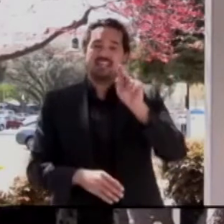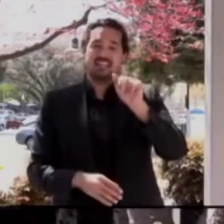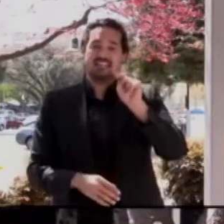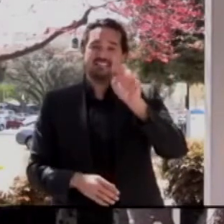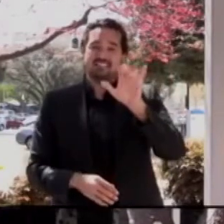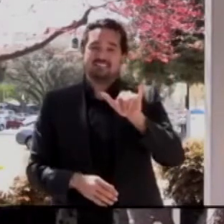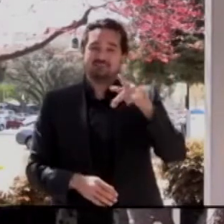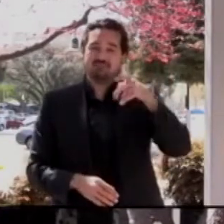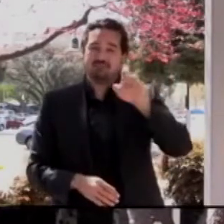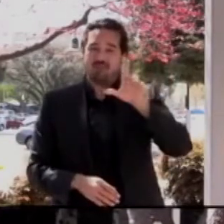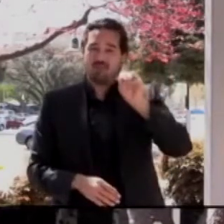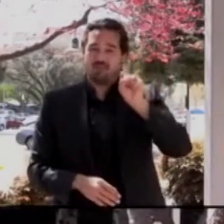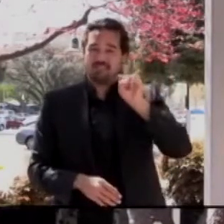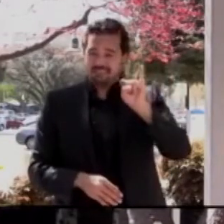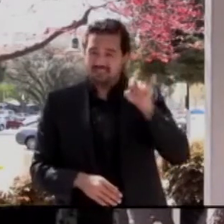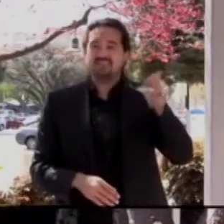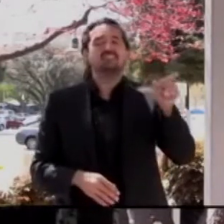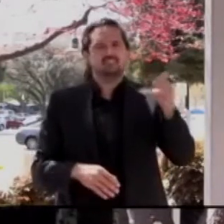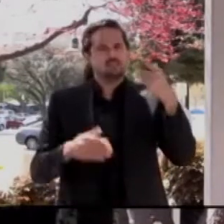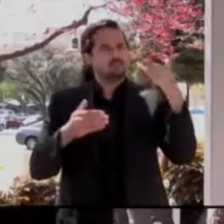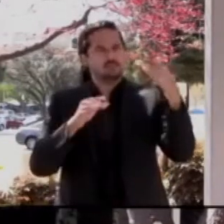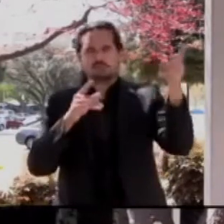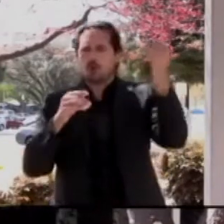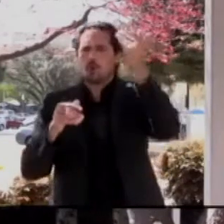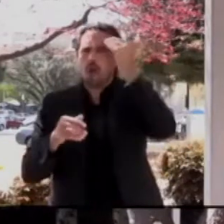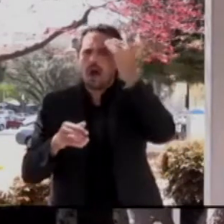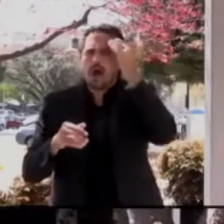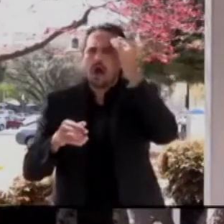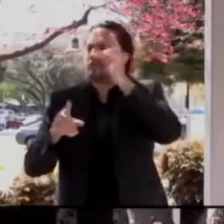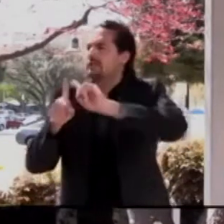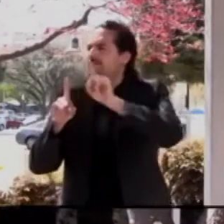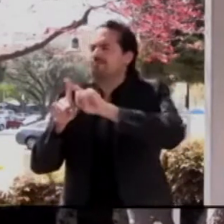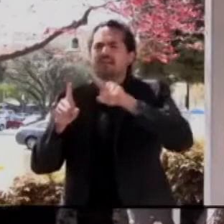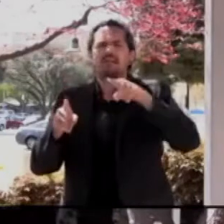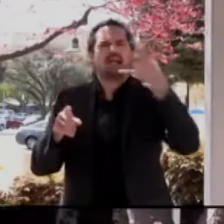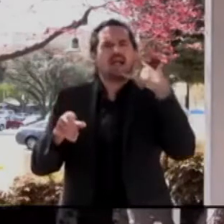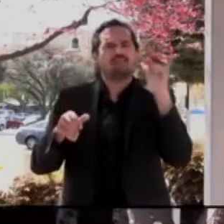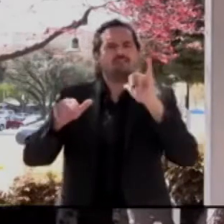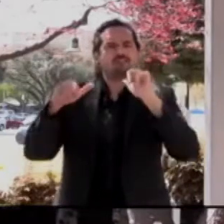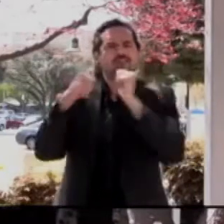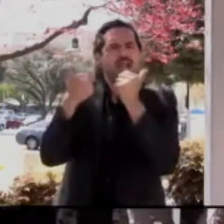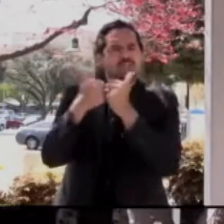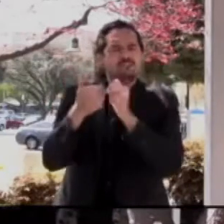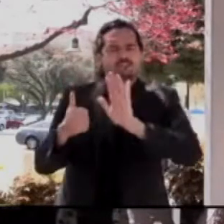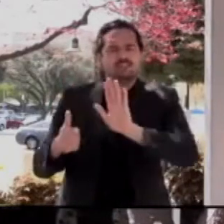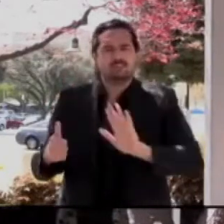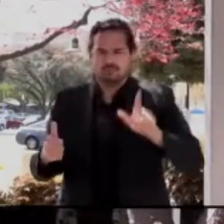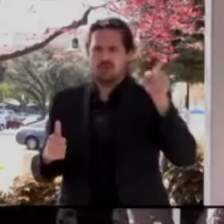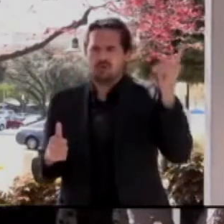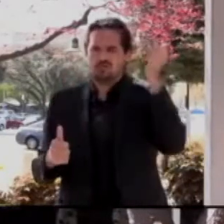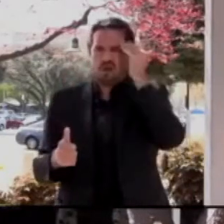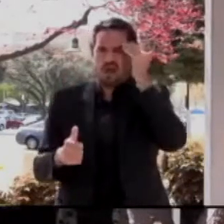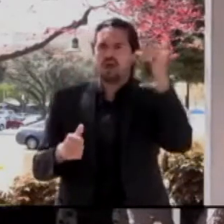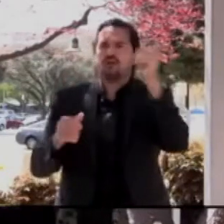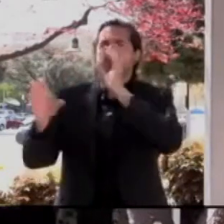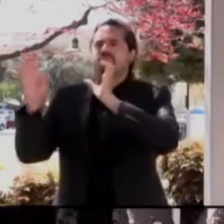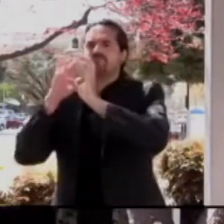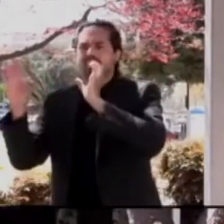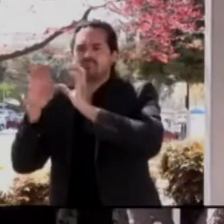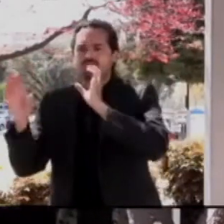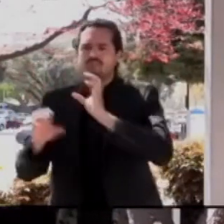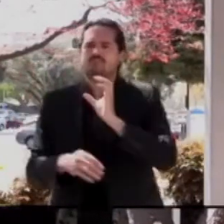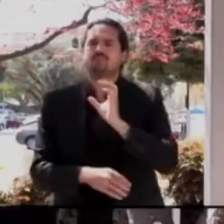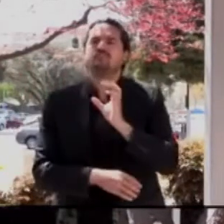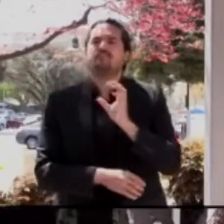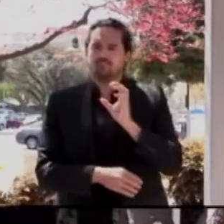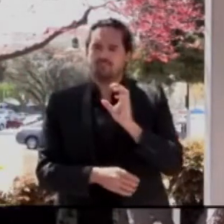the grassroots level. And, of course, Congressmembers Ro Khanna and Congresswoman Anna Eshoo. I just